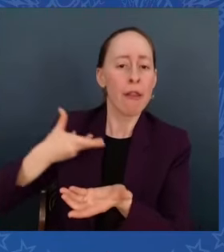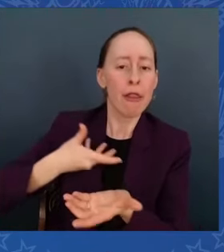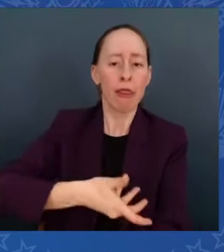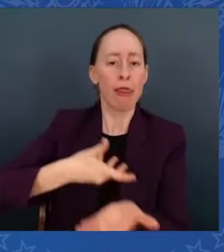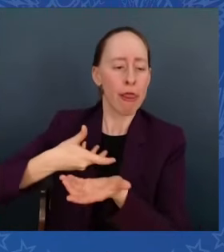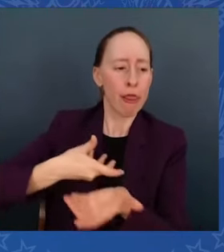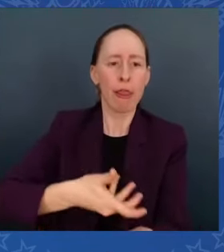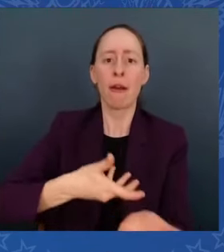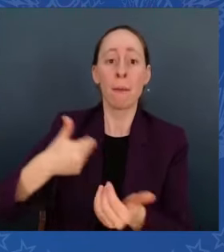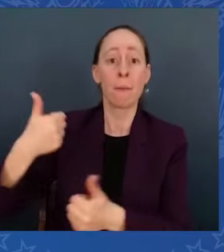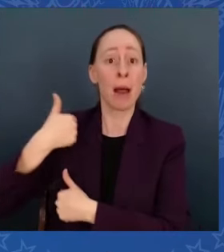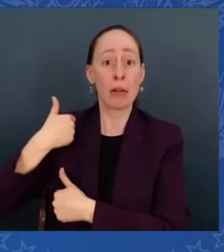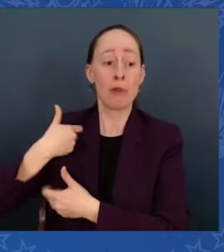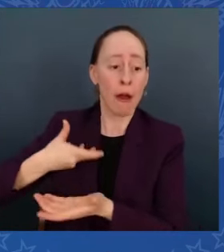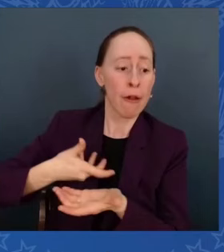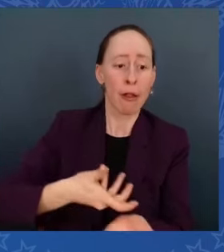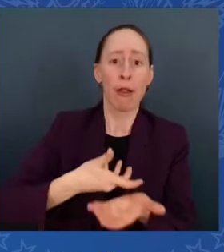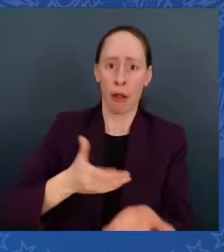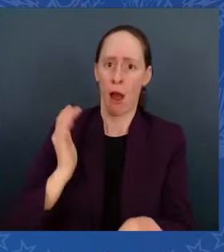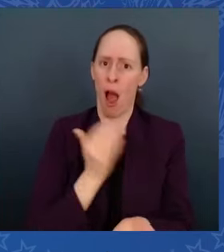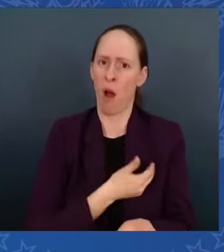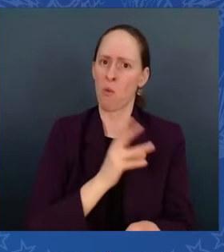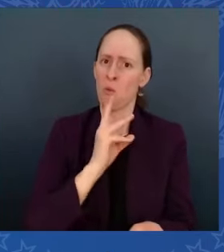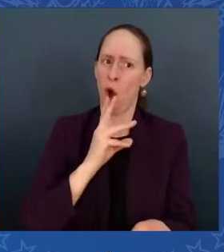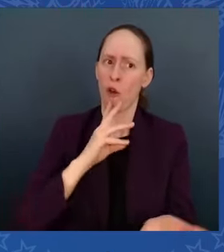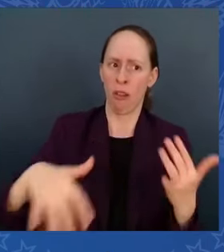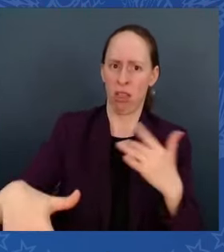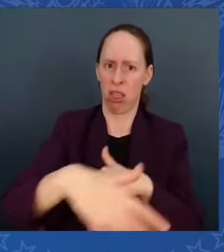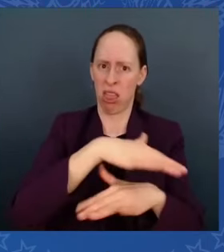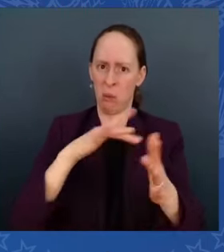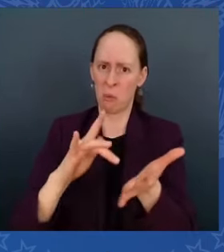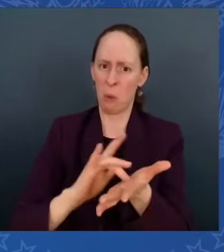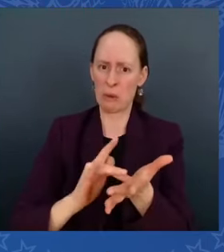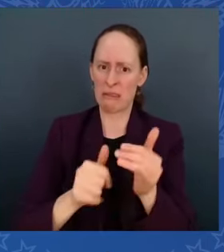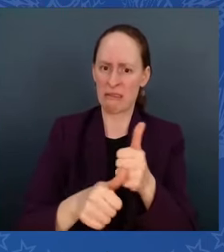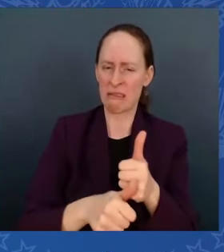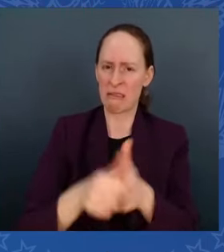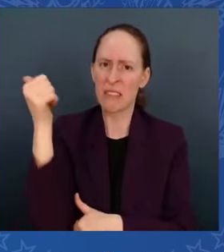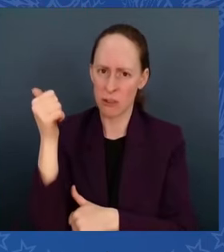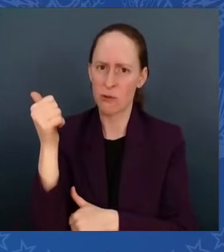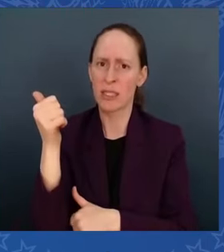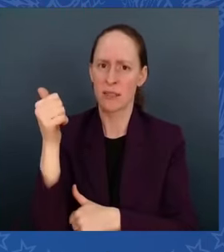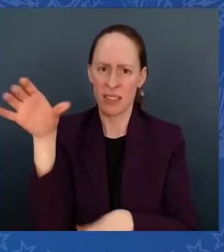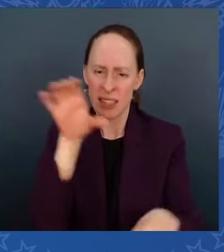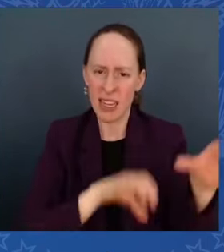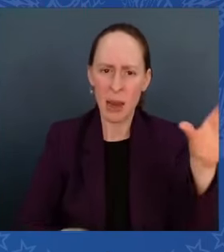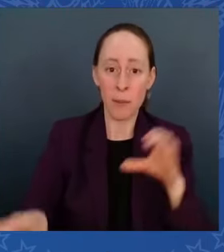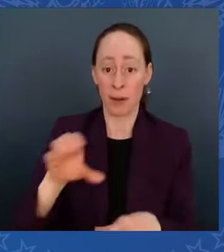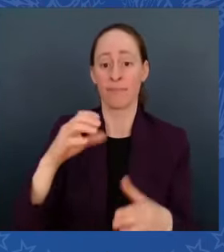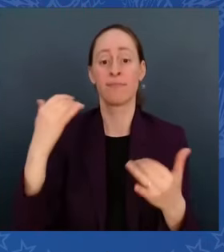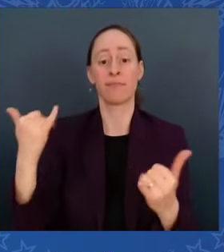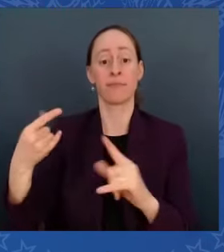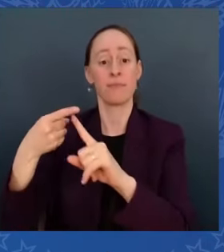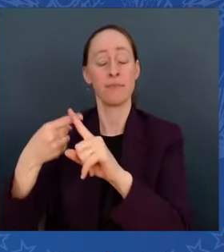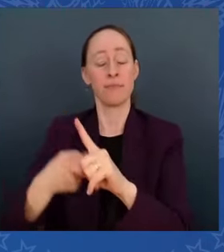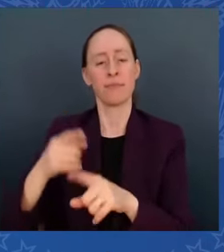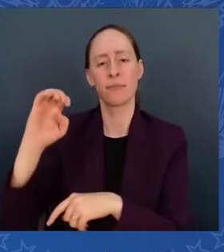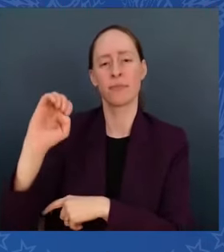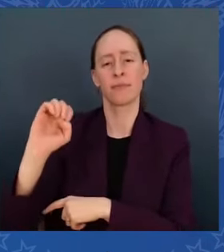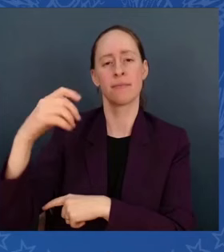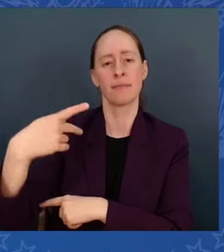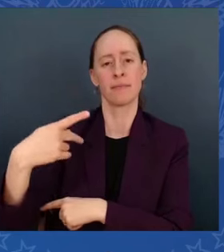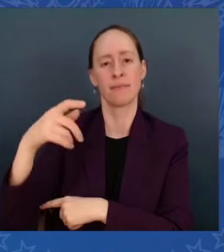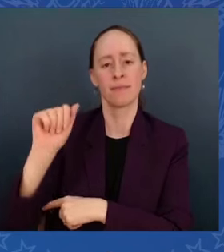near our water supply. Earlier this month, Environmental Protection Agency Administrator Reagan and Governor